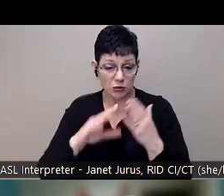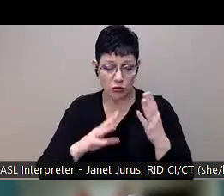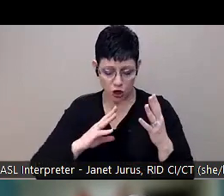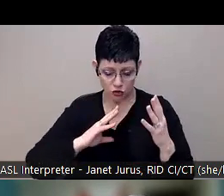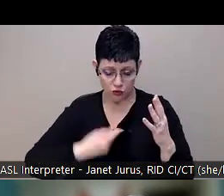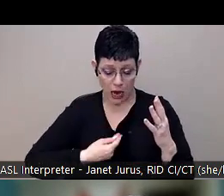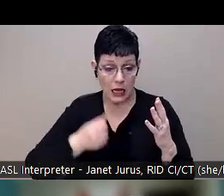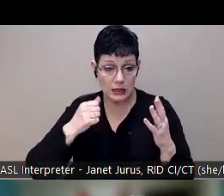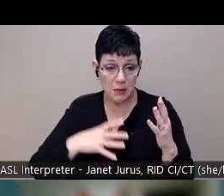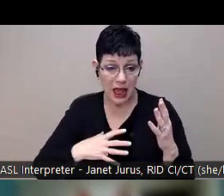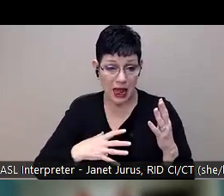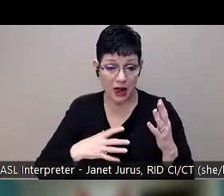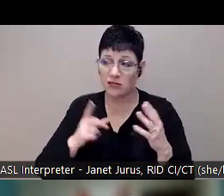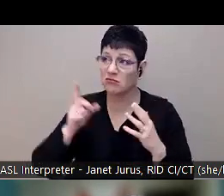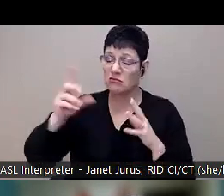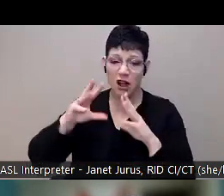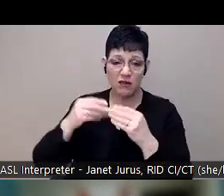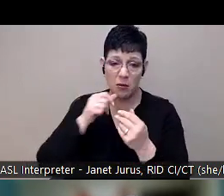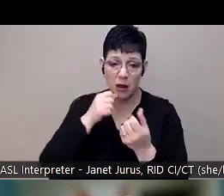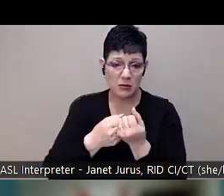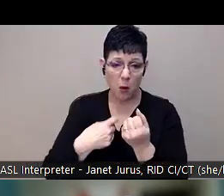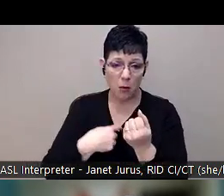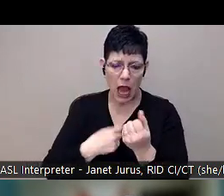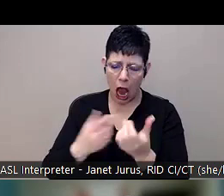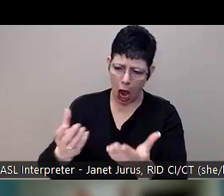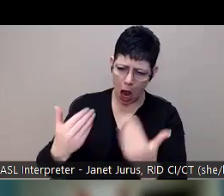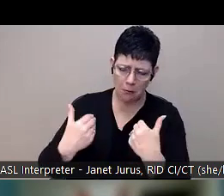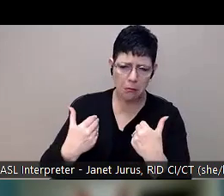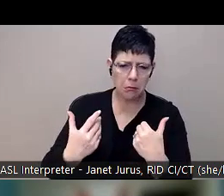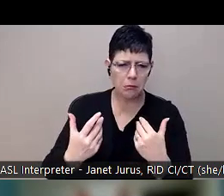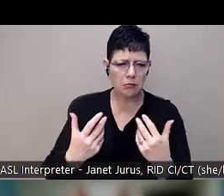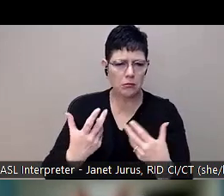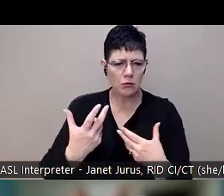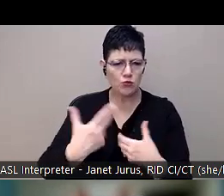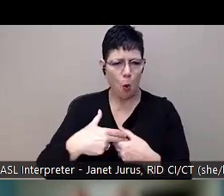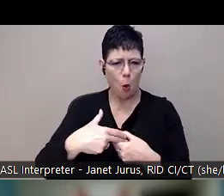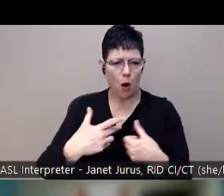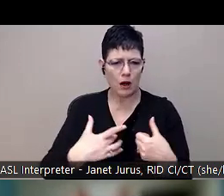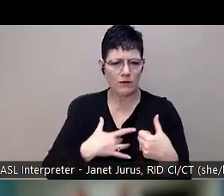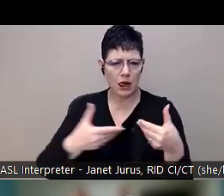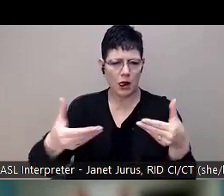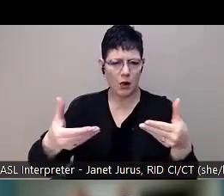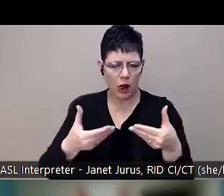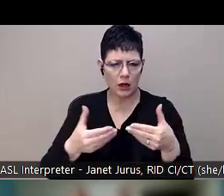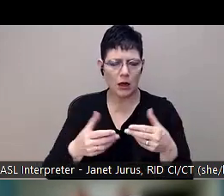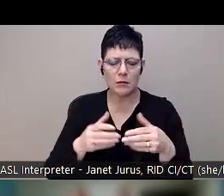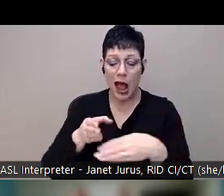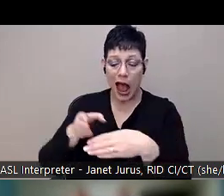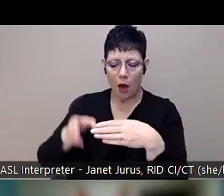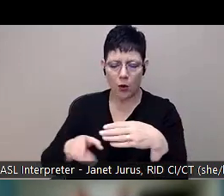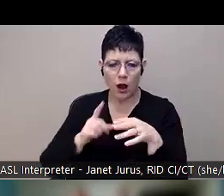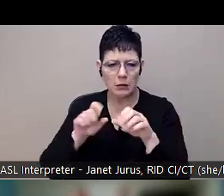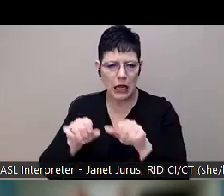support me, but this is who I am. And we get to make space for them in those places. So the outcomes are measurable, but they're also